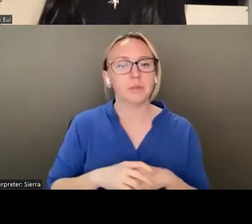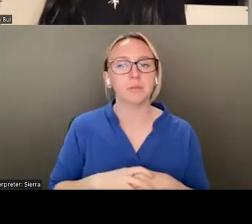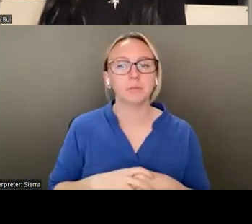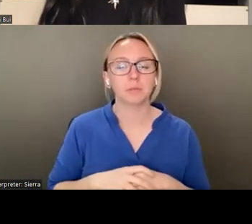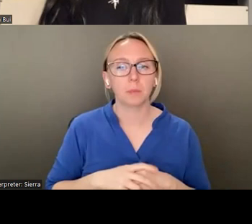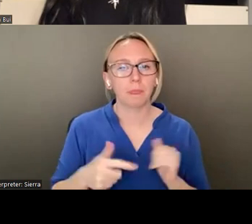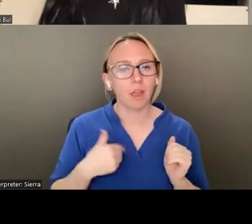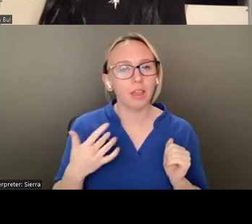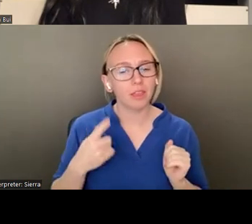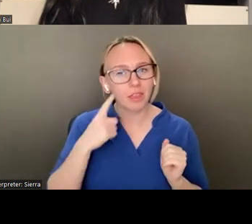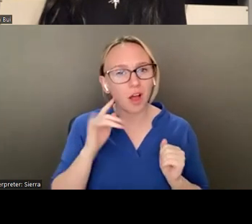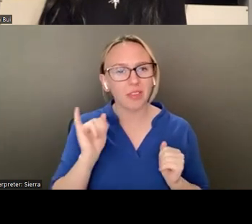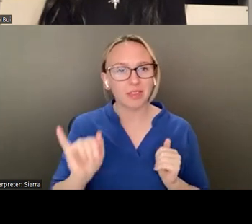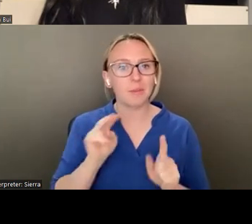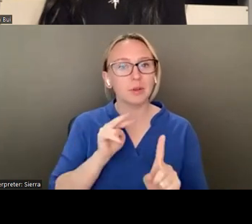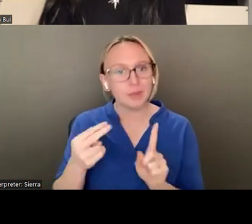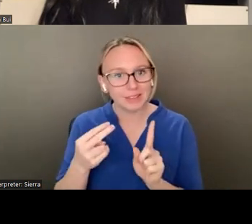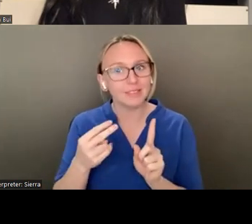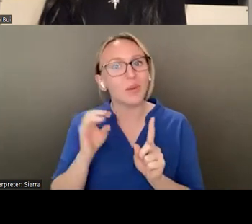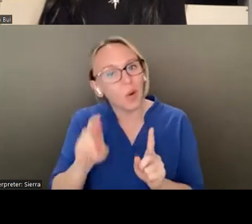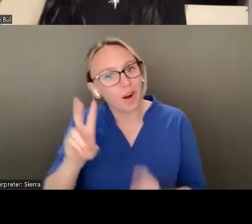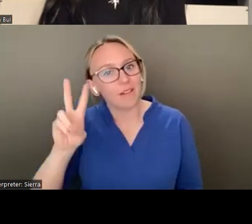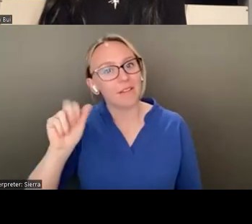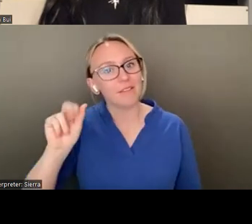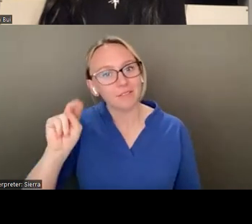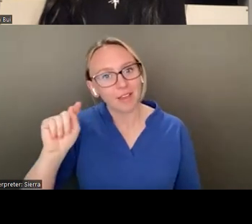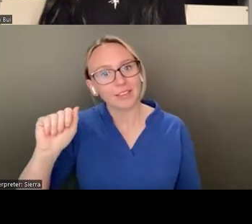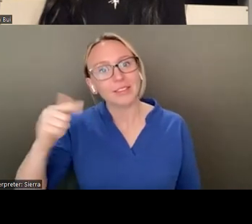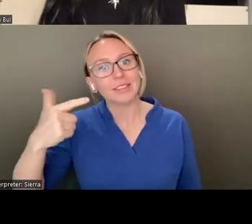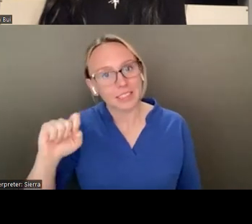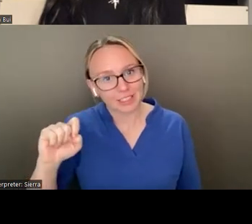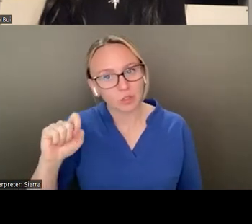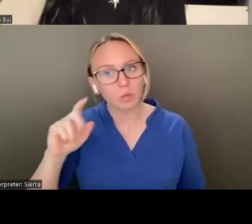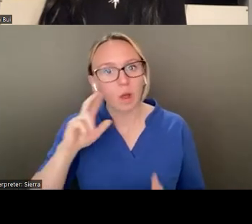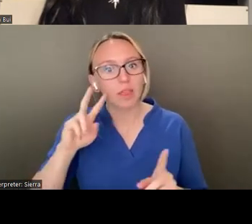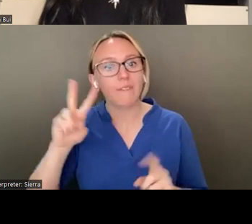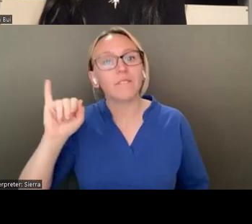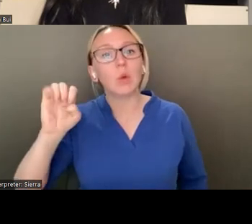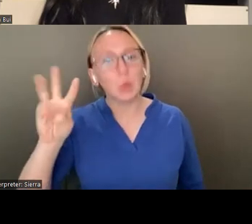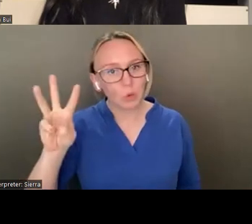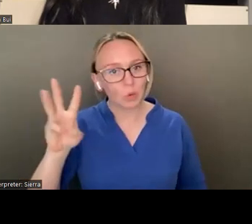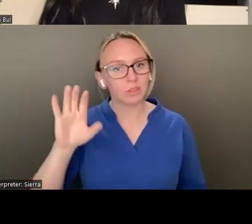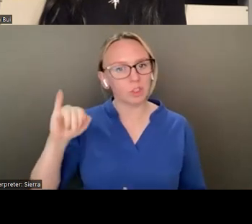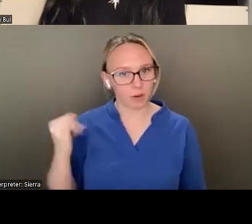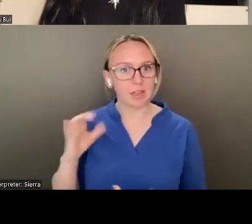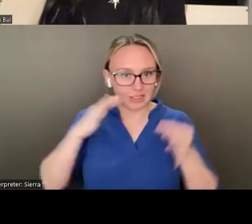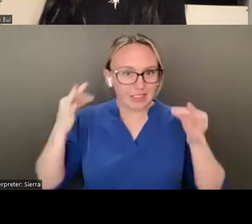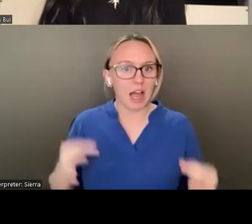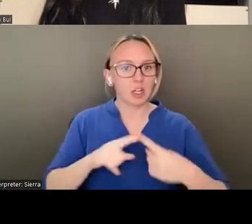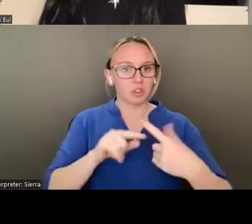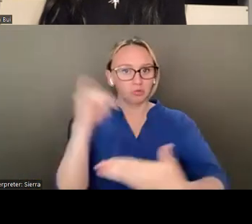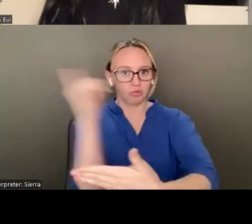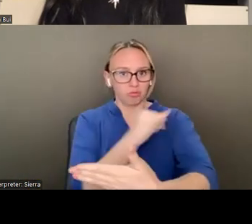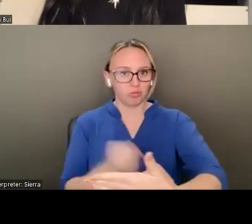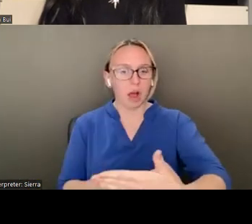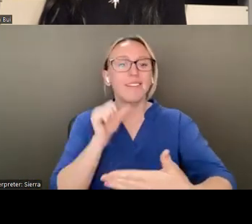perspective or the vantage point or view that Castle had decided to render this picture in and it not being